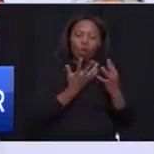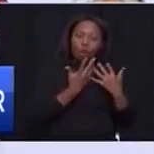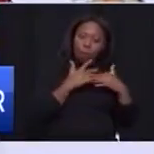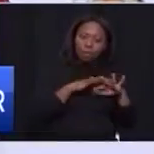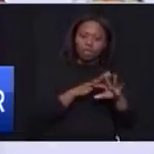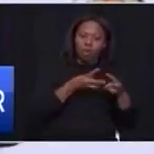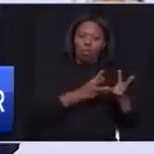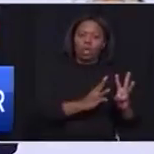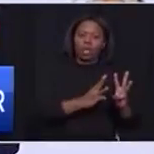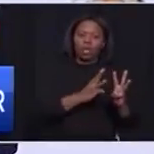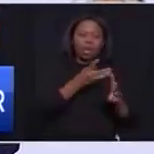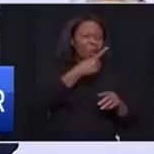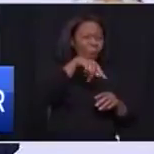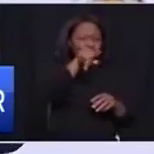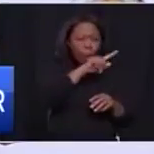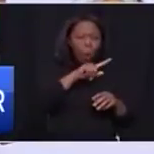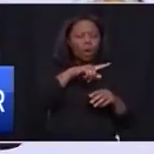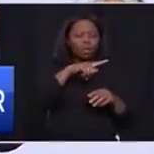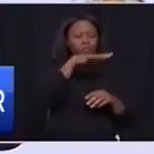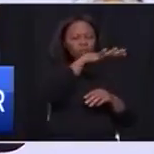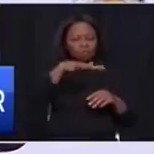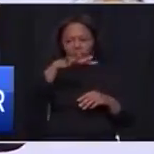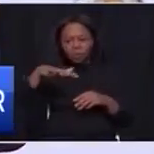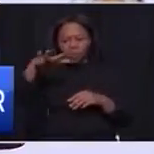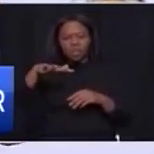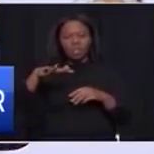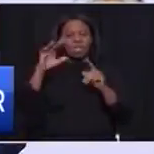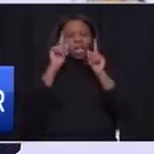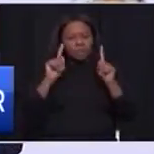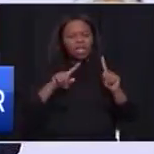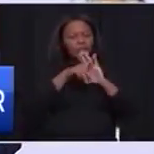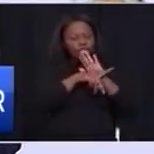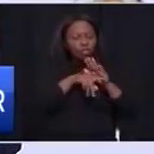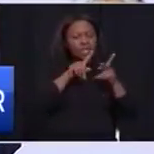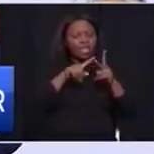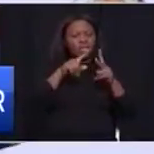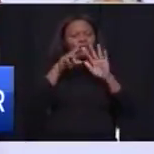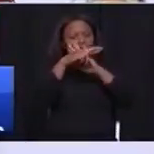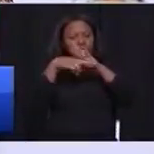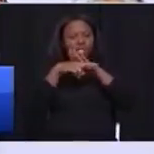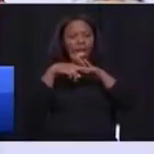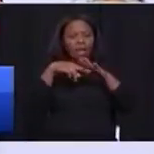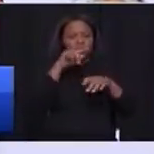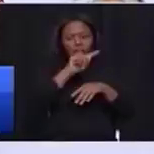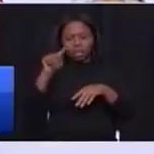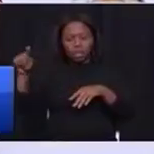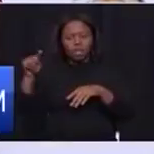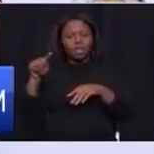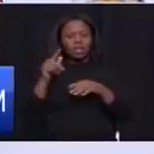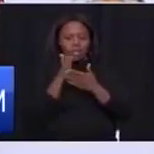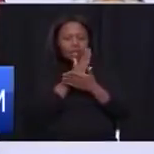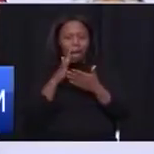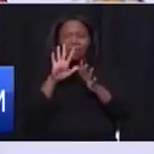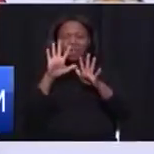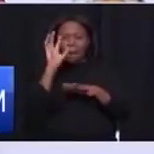all our facilities, particularly in the districts and regional hospitals where some of, at least 10% of